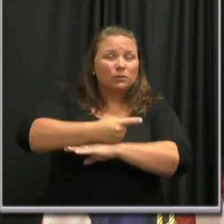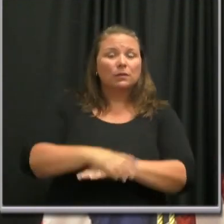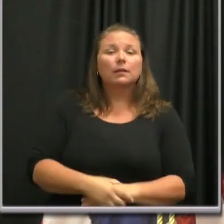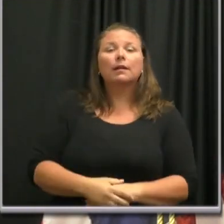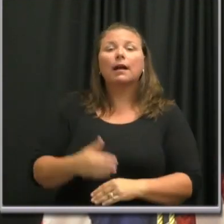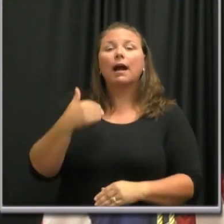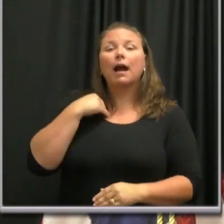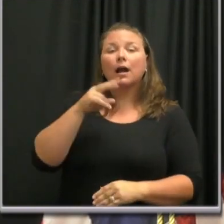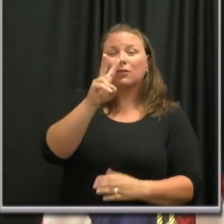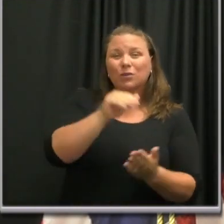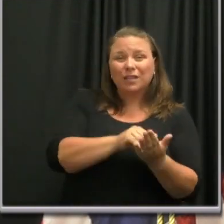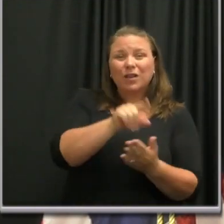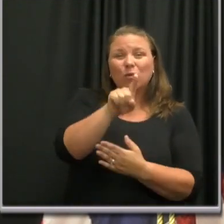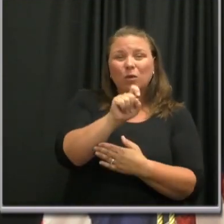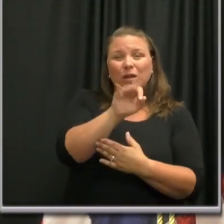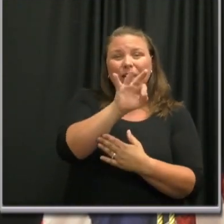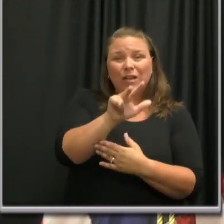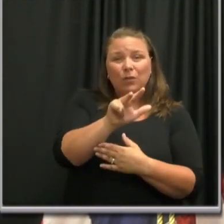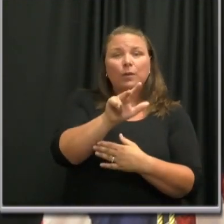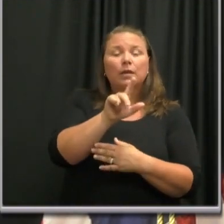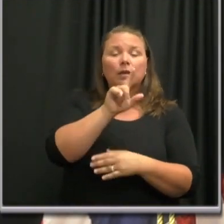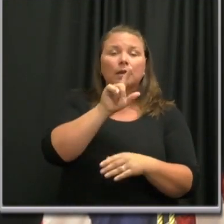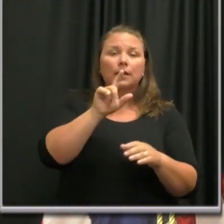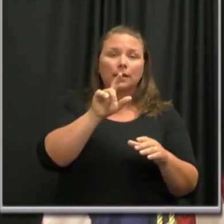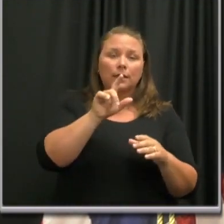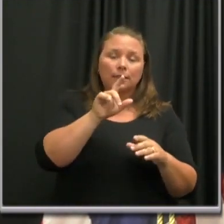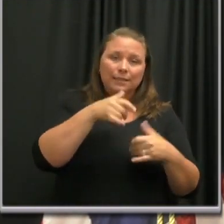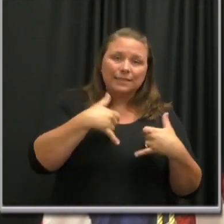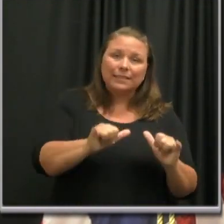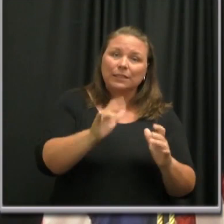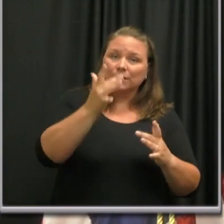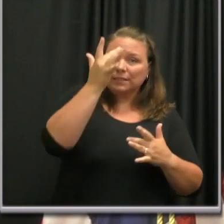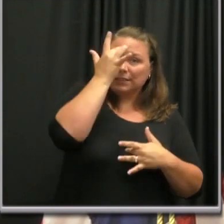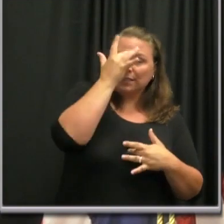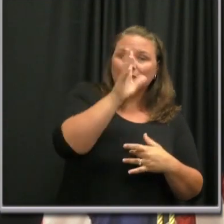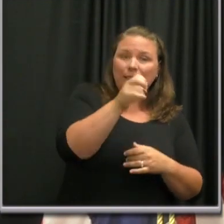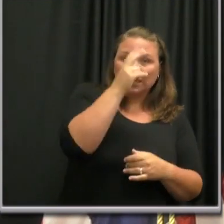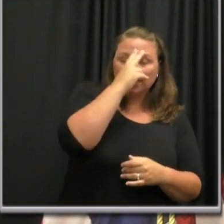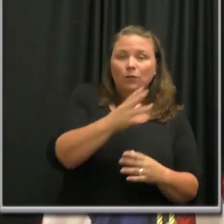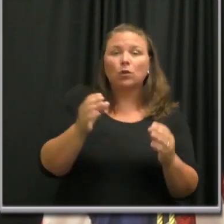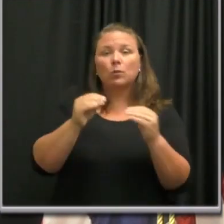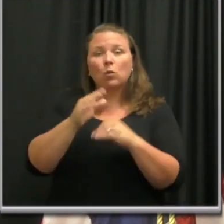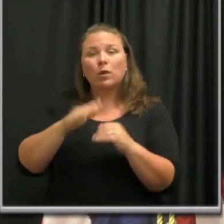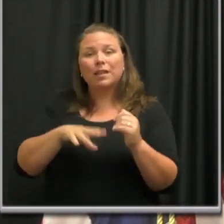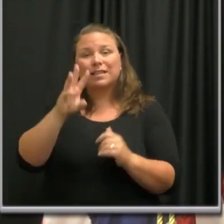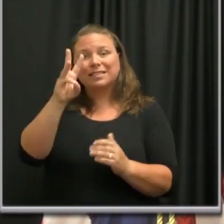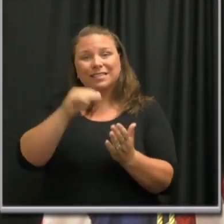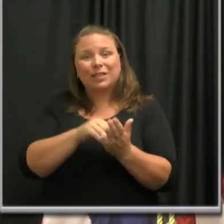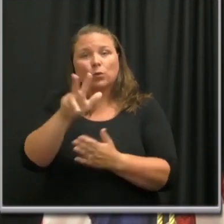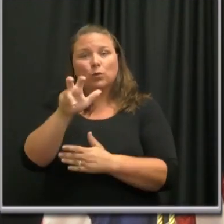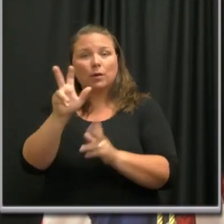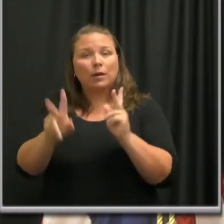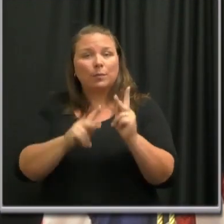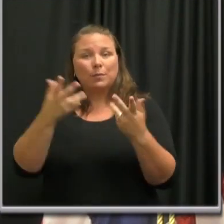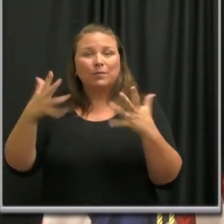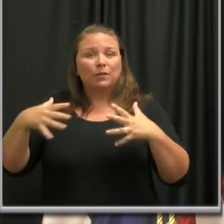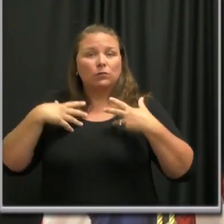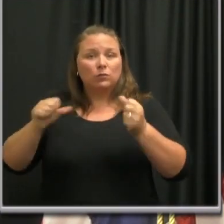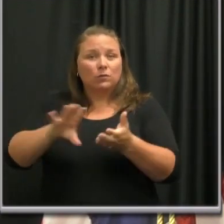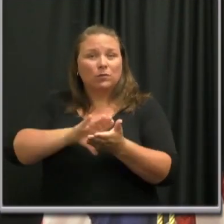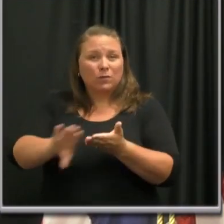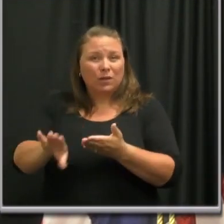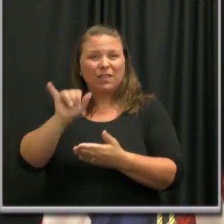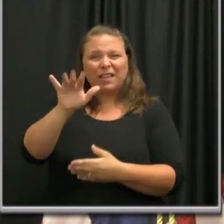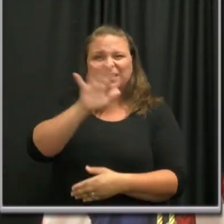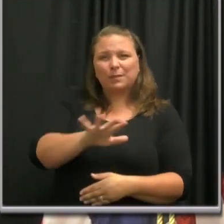currently 2,193 active cases in Nashville and more than 6,300 Nashvilleians have recovered from the virus or